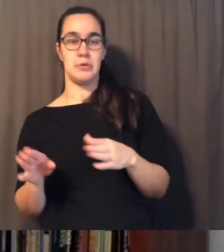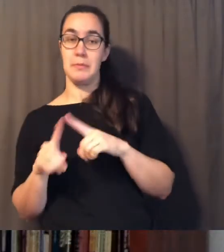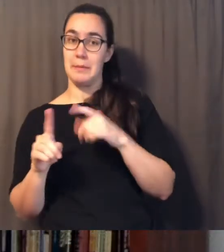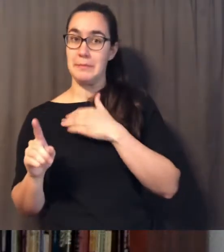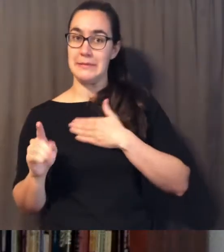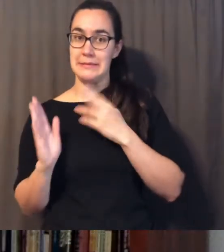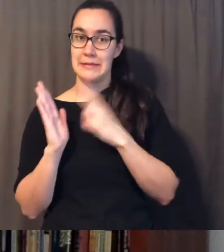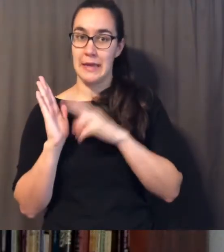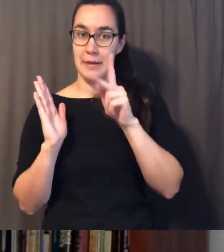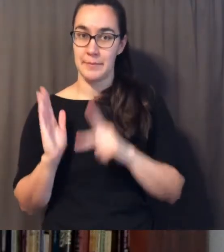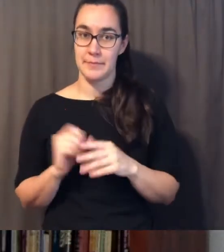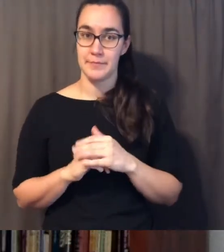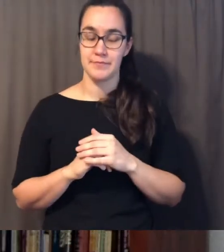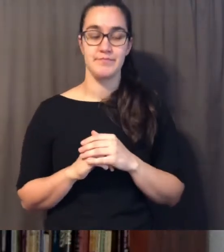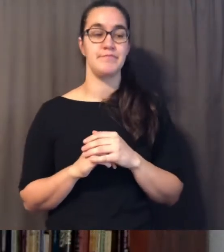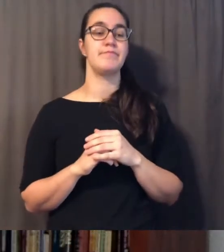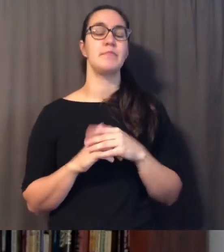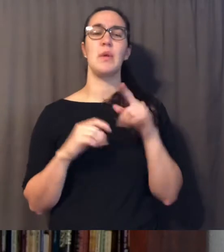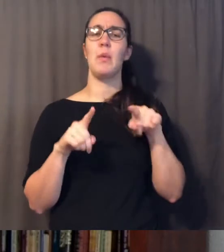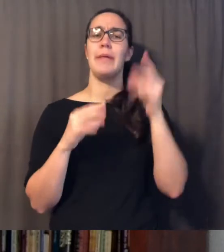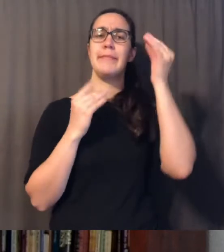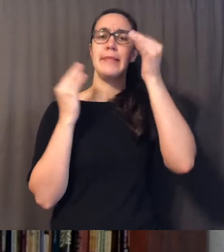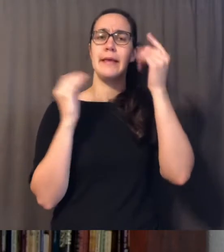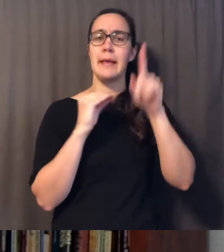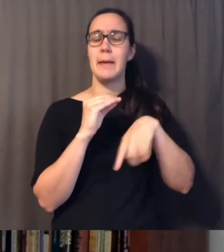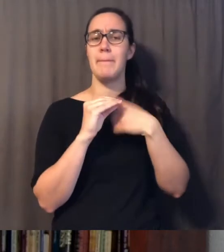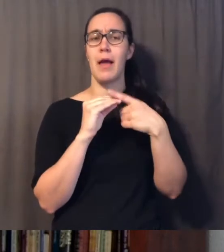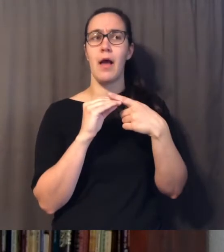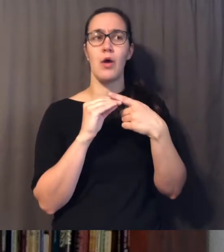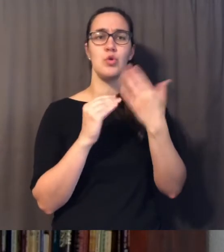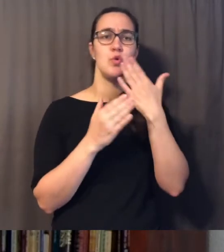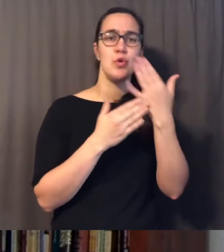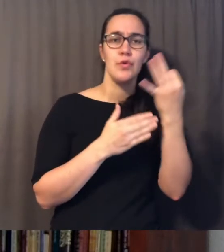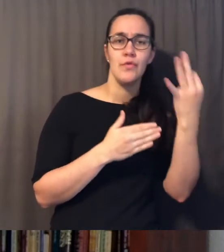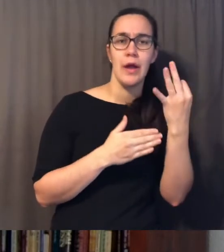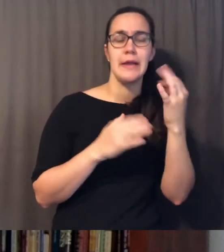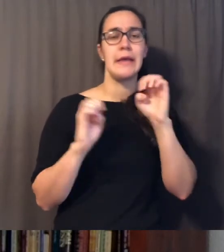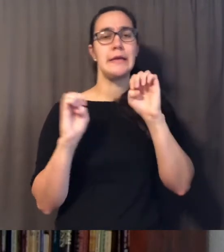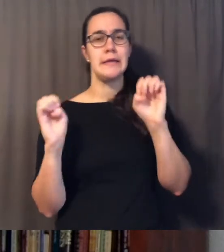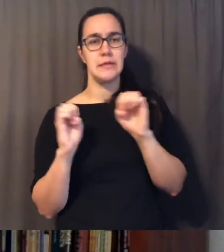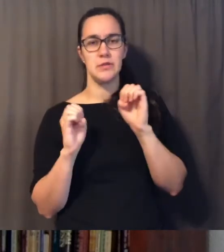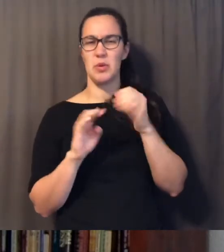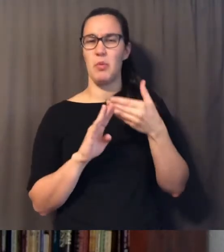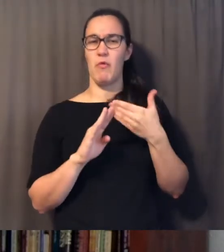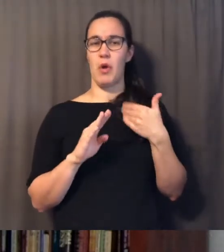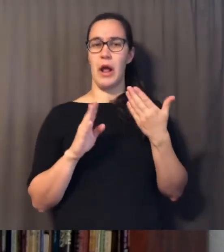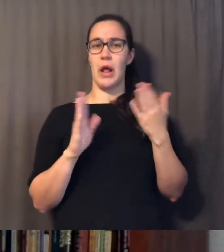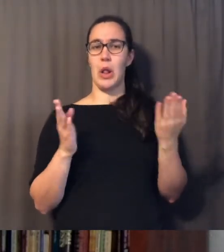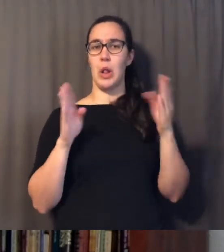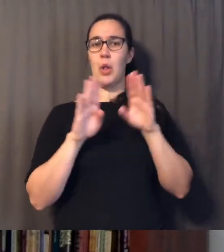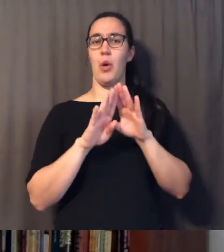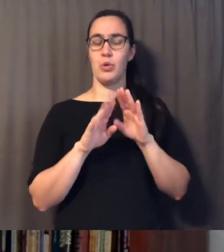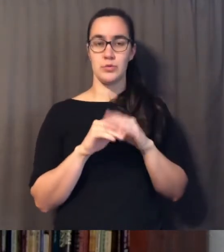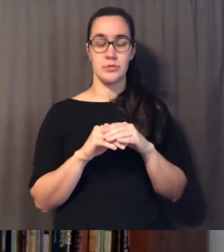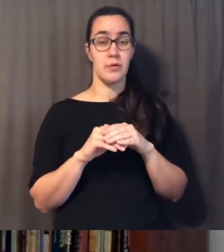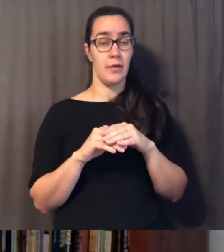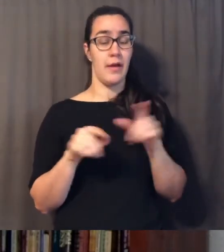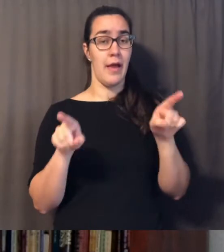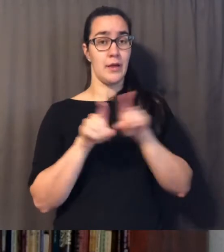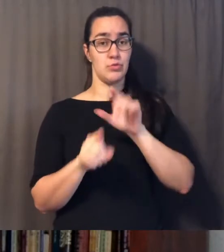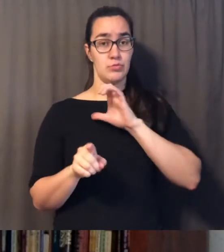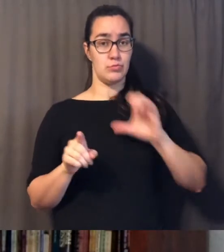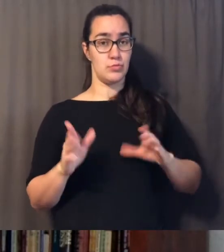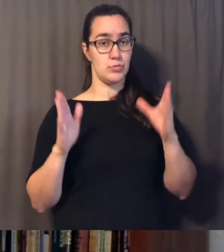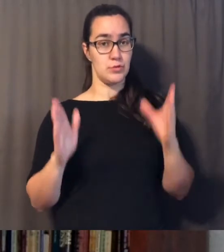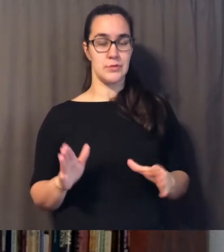closing for good friday and easter um right as christ followers this is a significant holiday